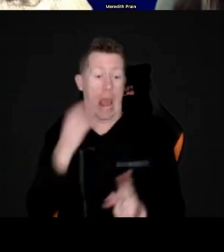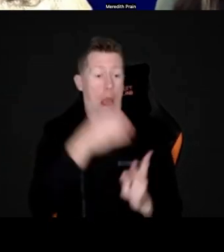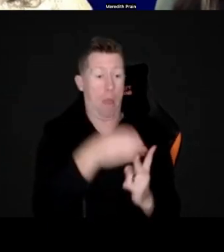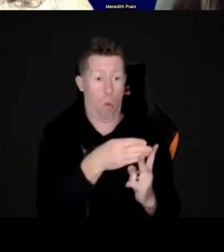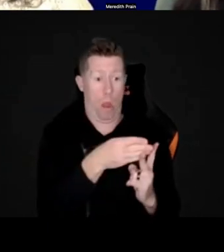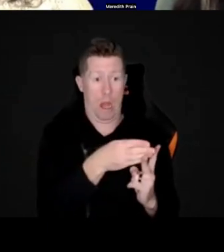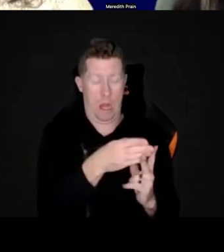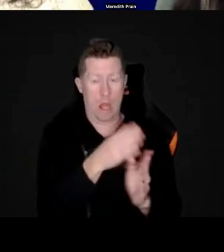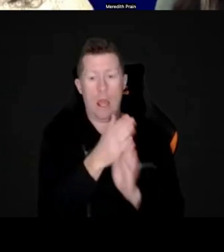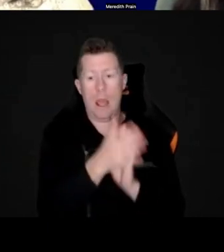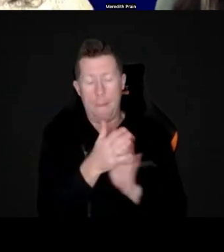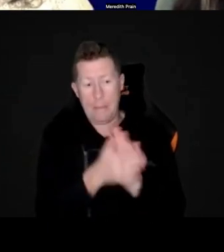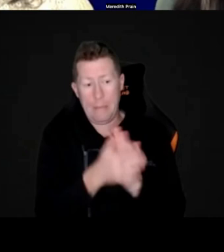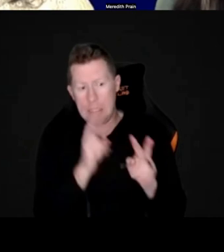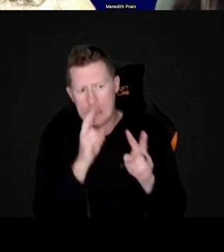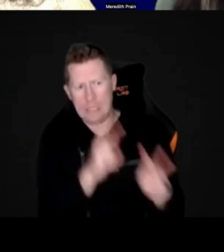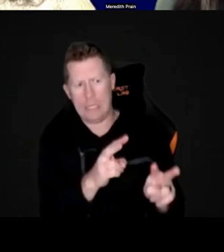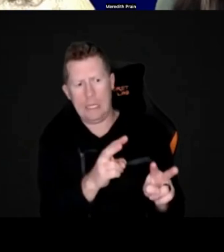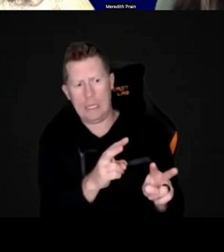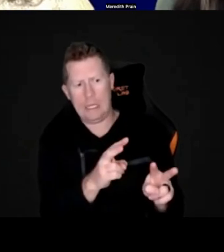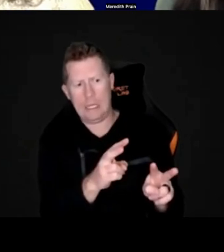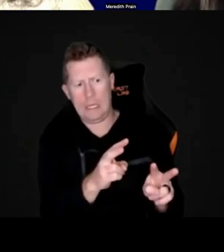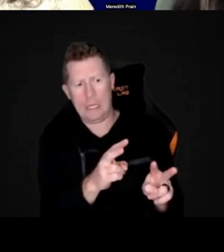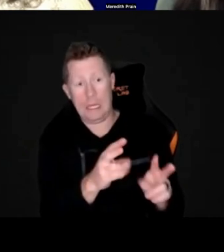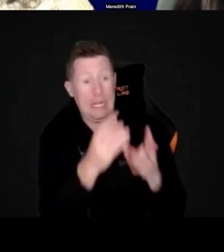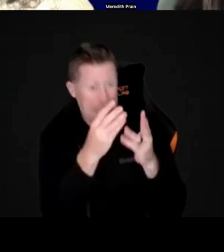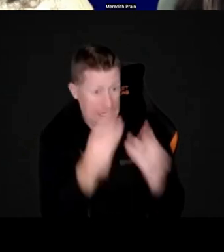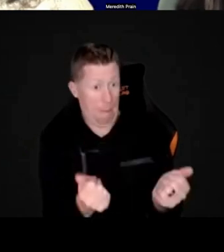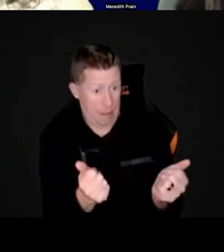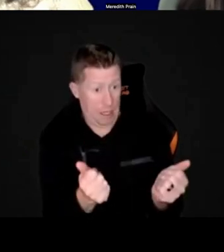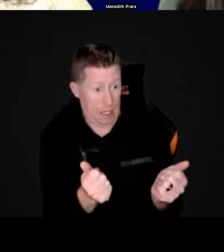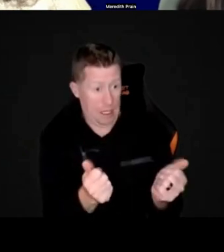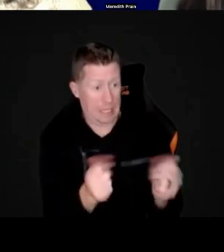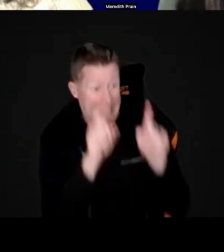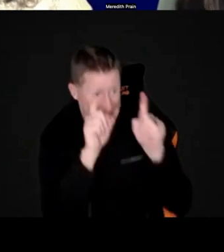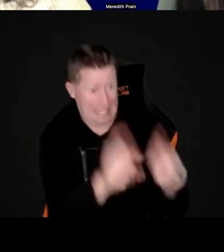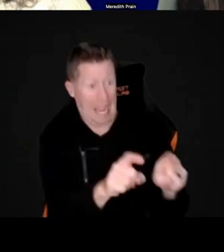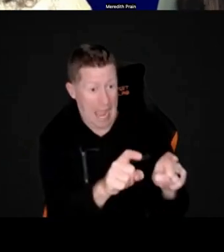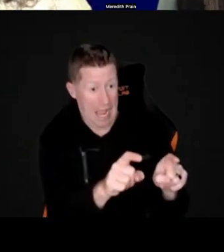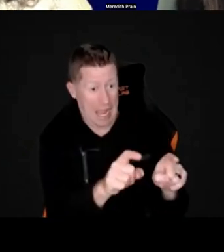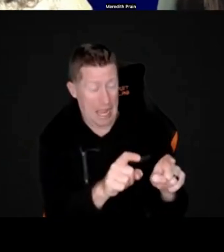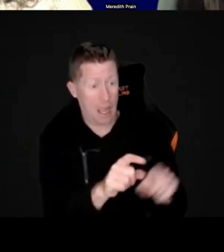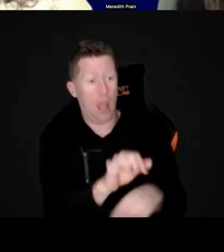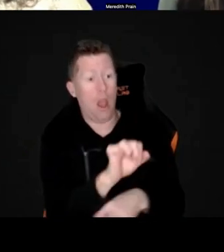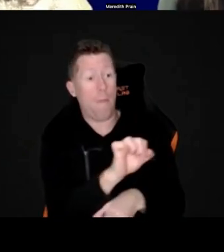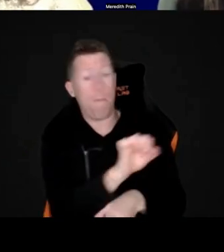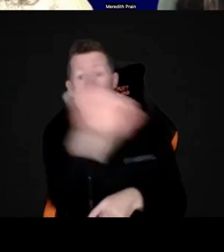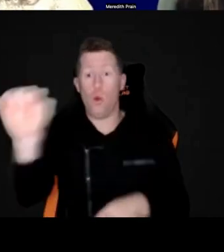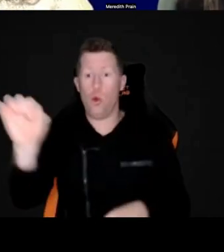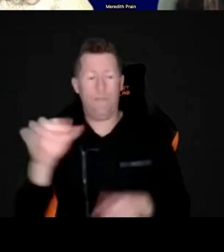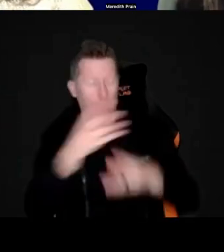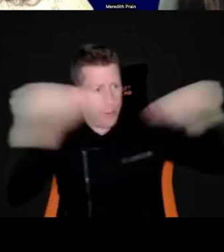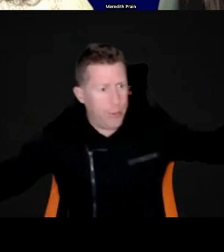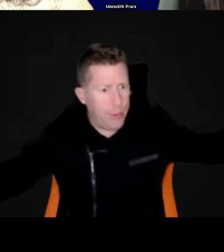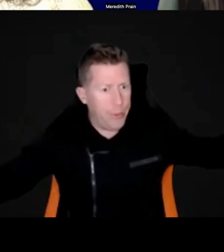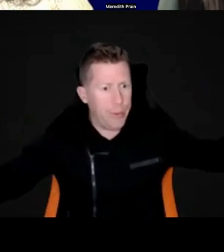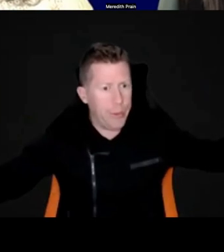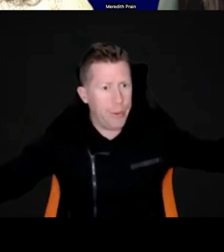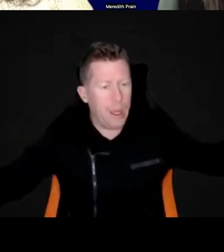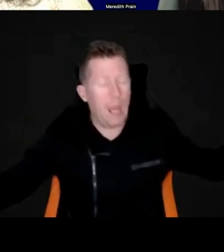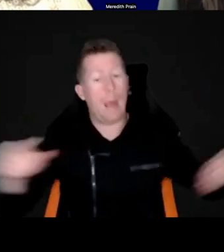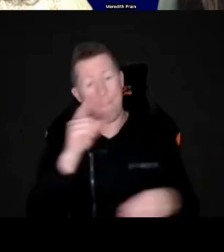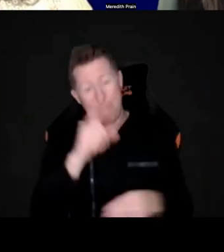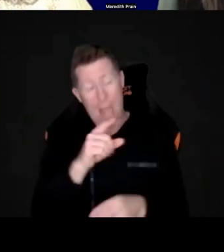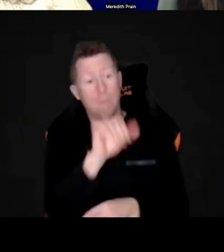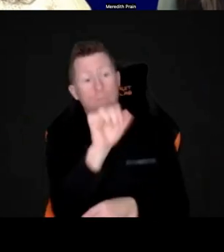then they're able to see something, um, that is stationary. So you don't use movement at all, but what you need to be able to